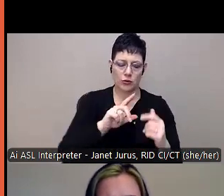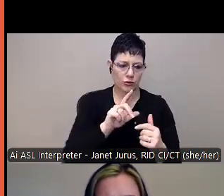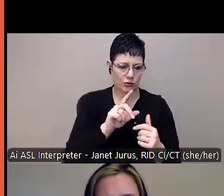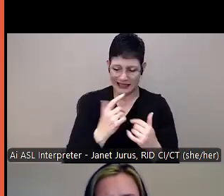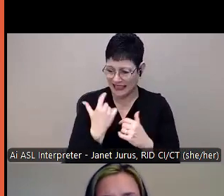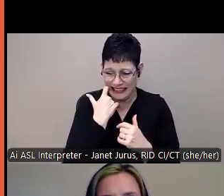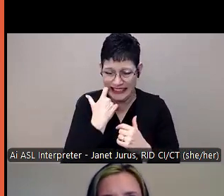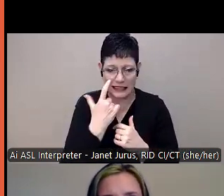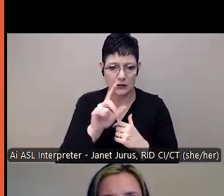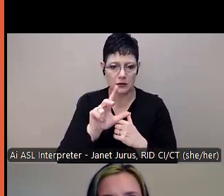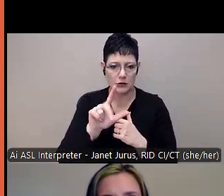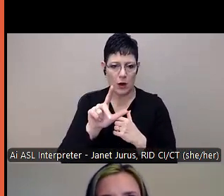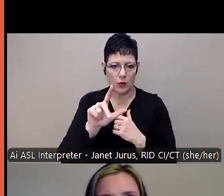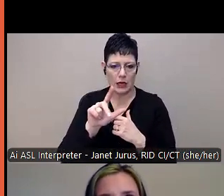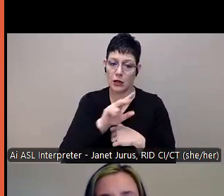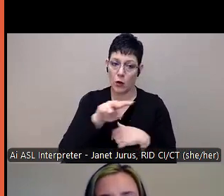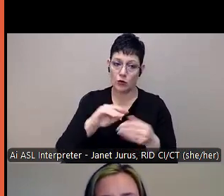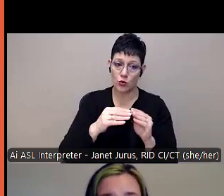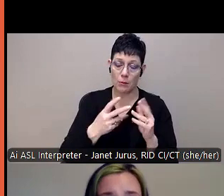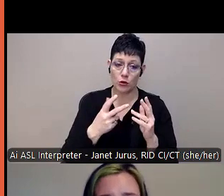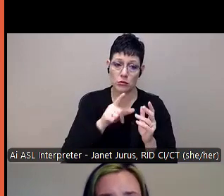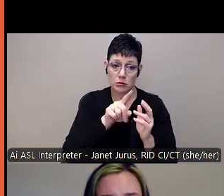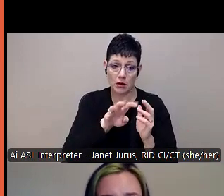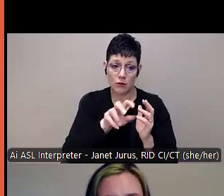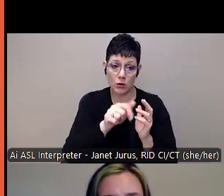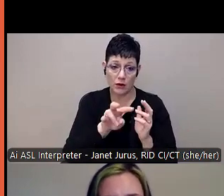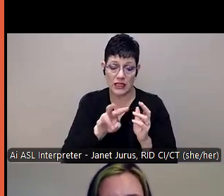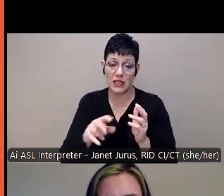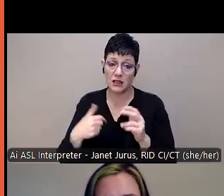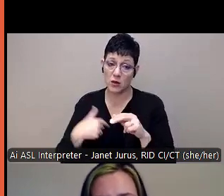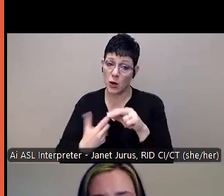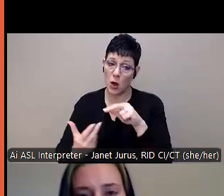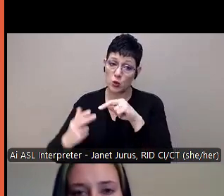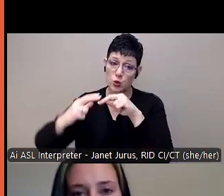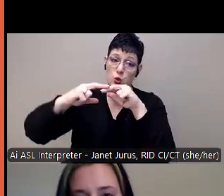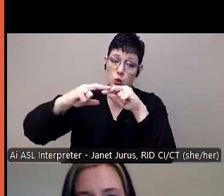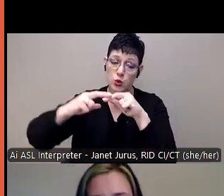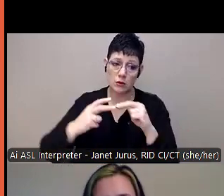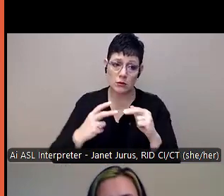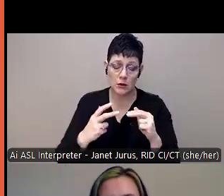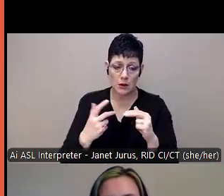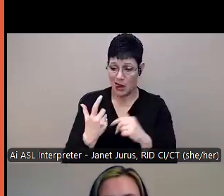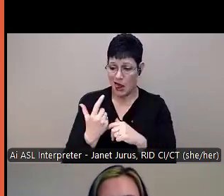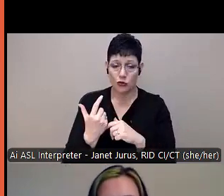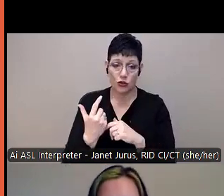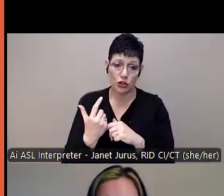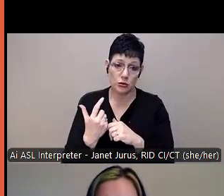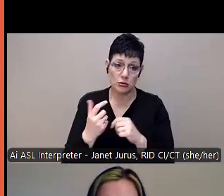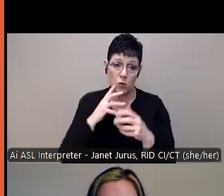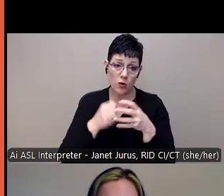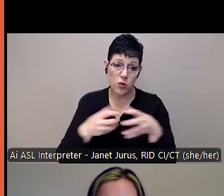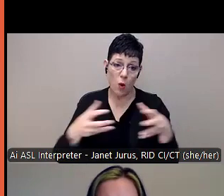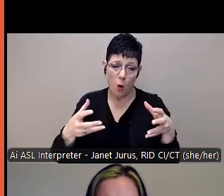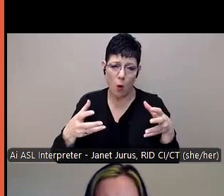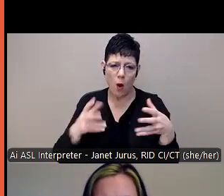2024, um, and probably will continue to be as we add people to our team. Um, I'll kind of go